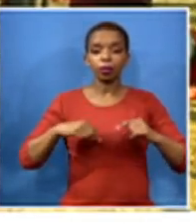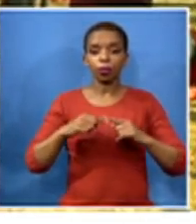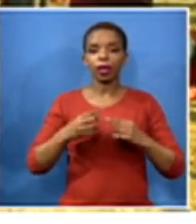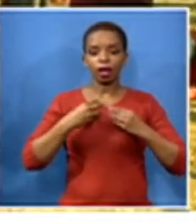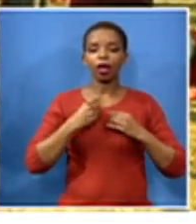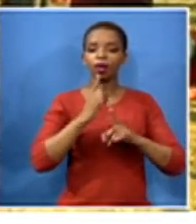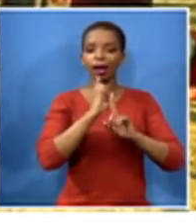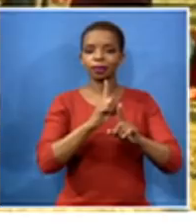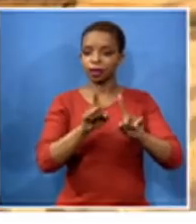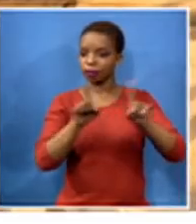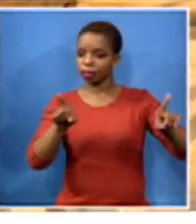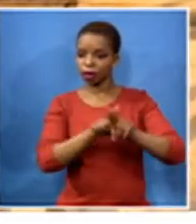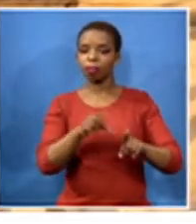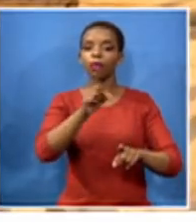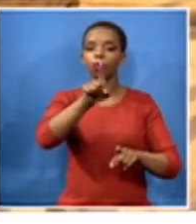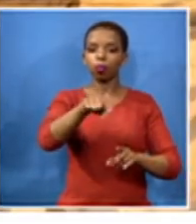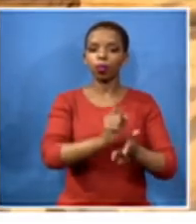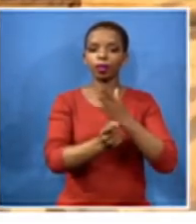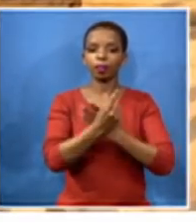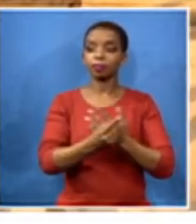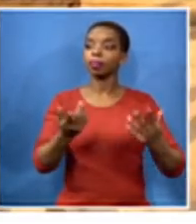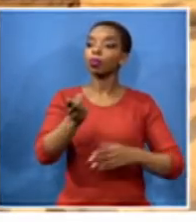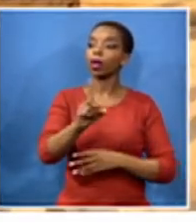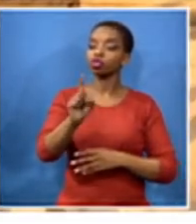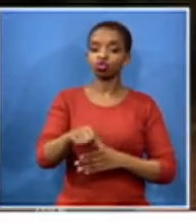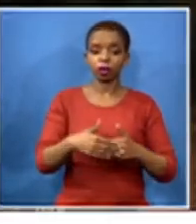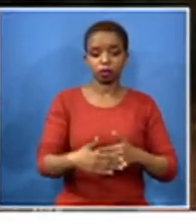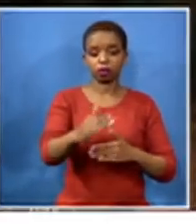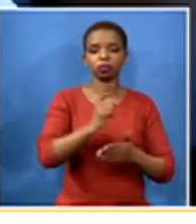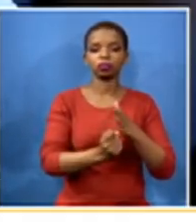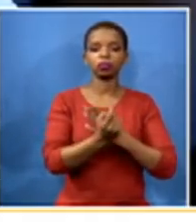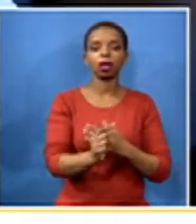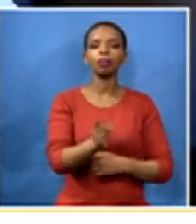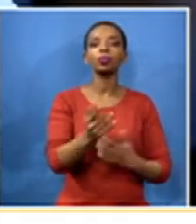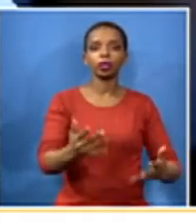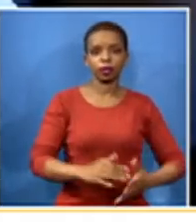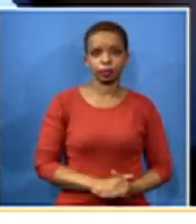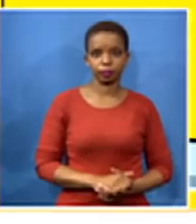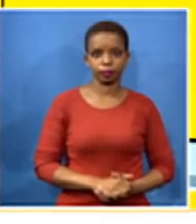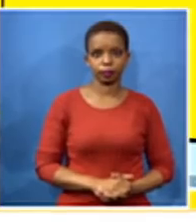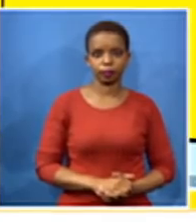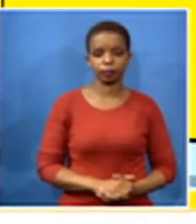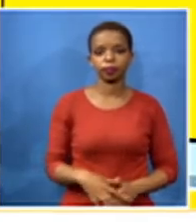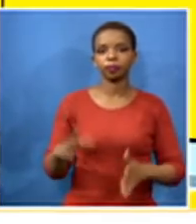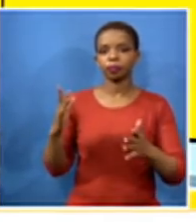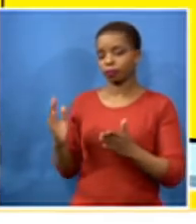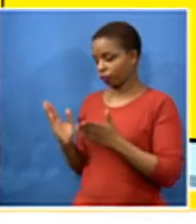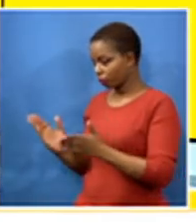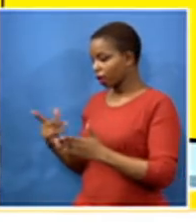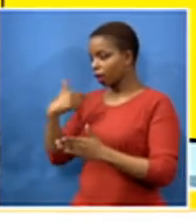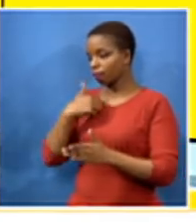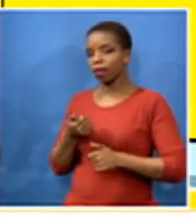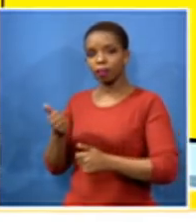what might happen and what should happen from now um farinas if i come back to you are there